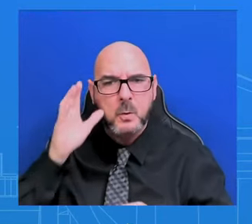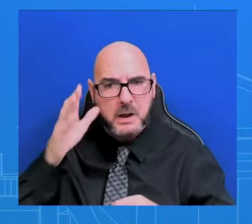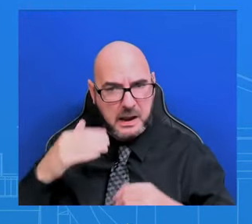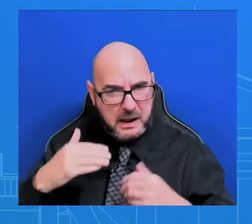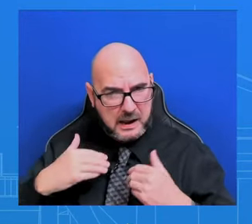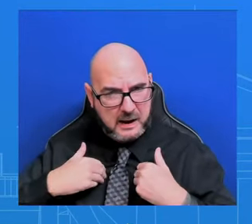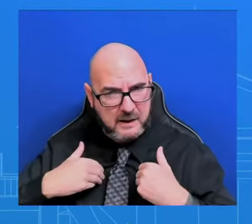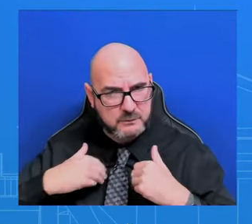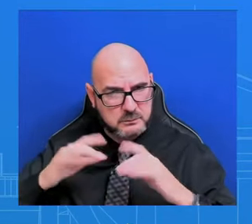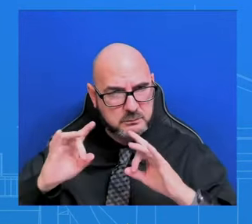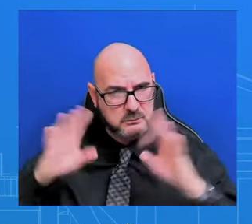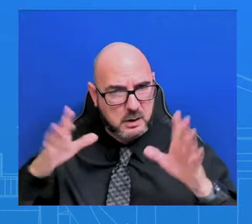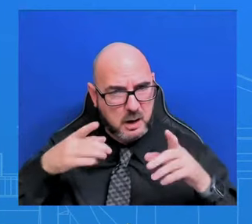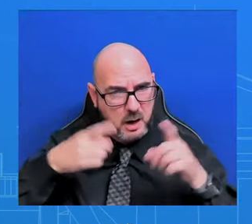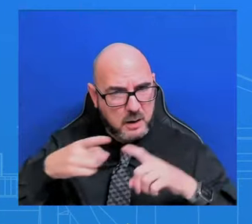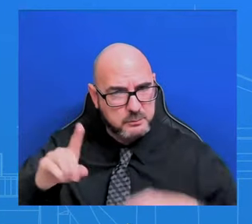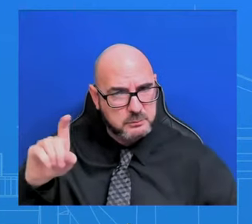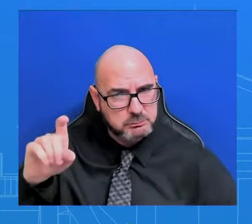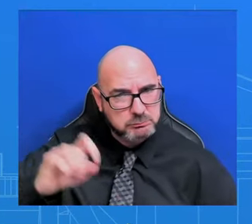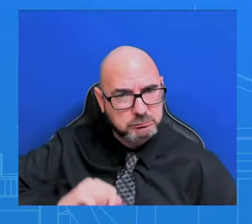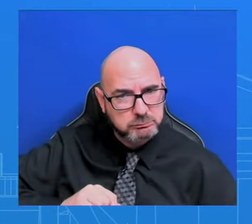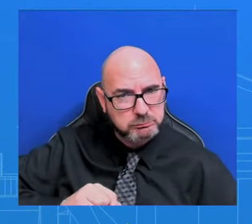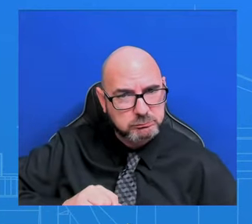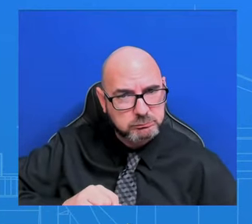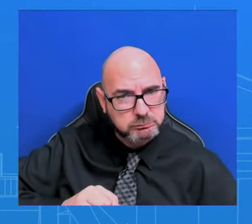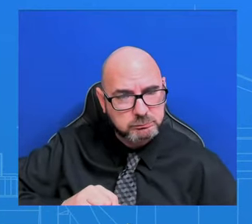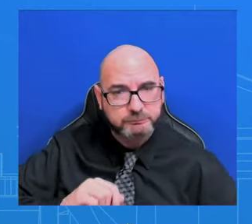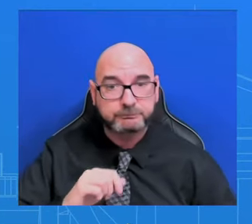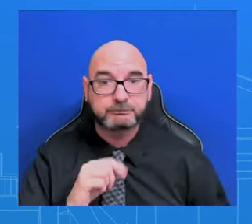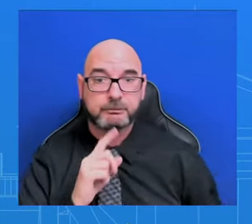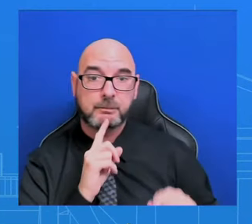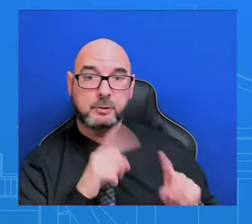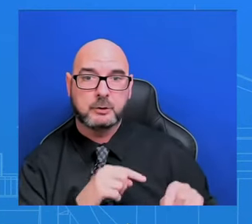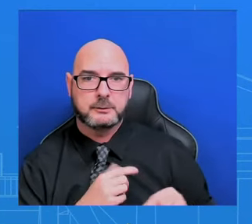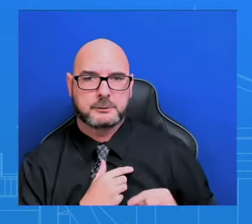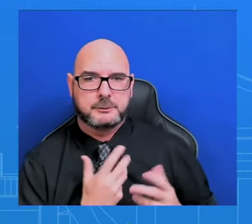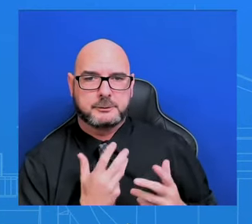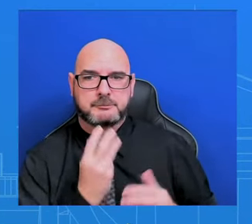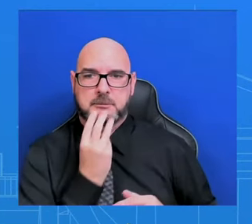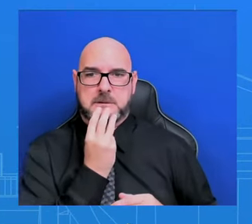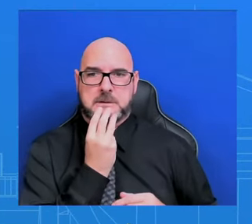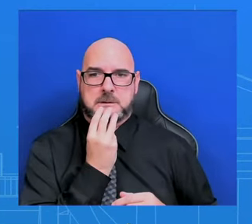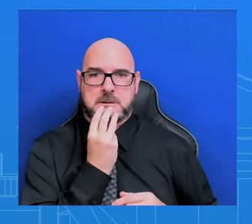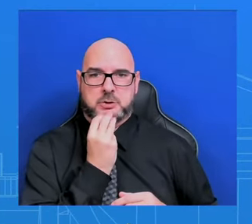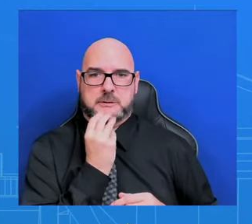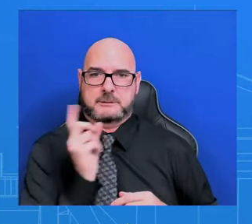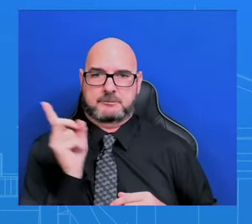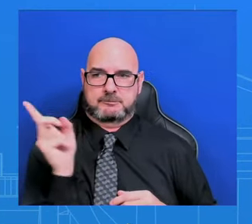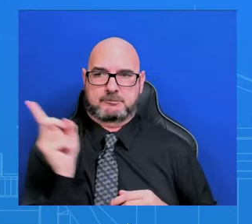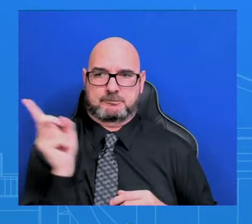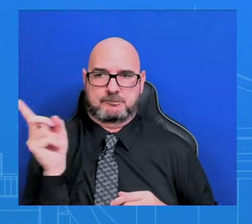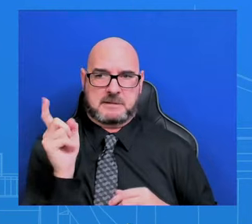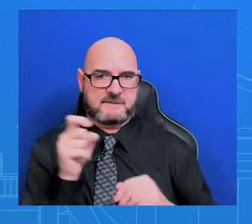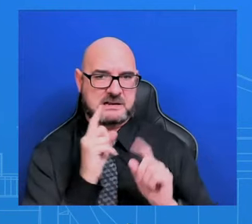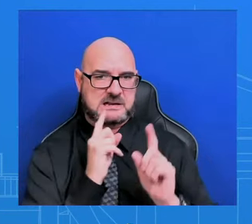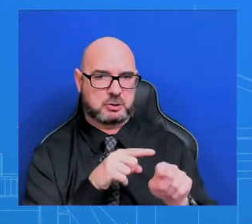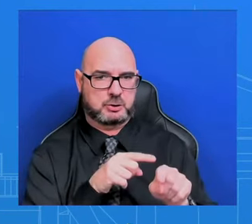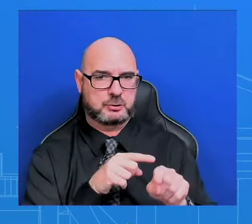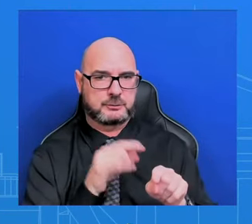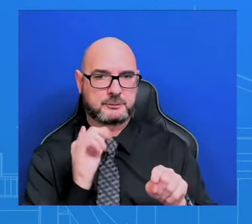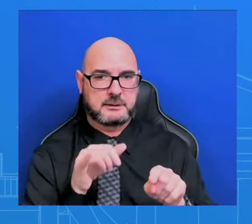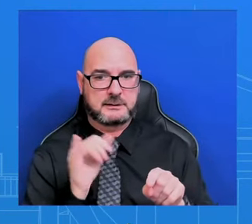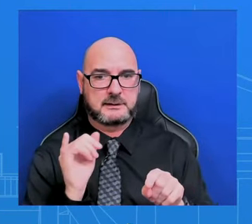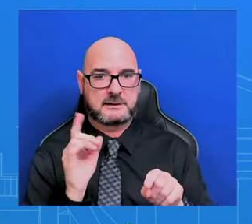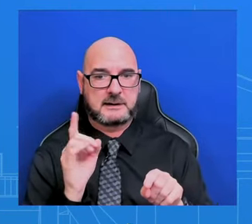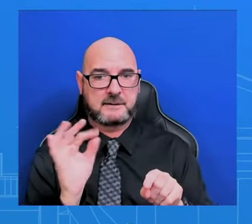Israelis could answer that question. It was a terrible day for the IDF yesterday. That's an enormous amount of troops lost in one day, and